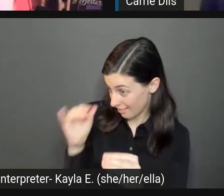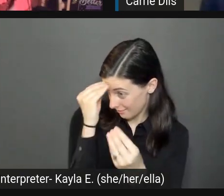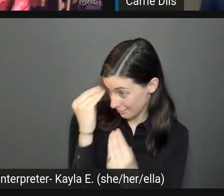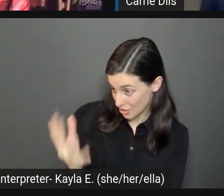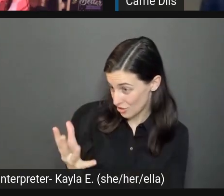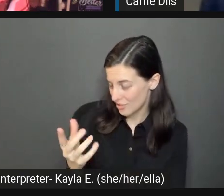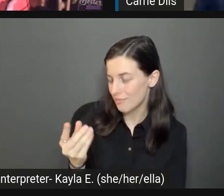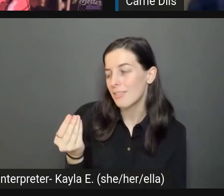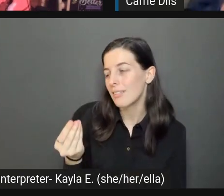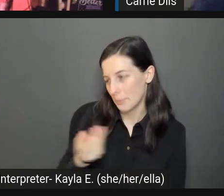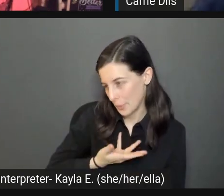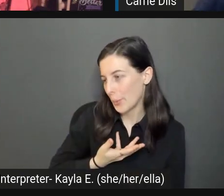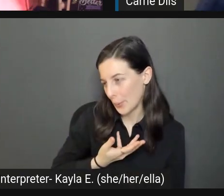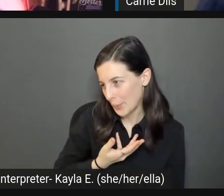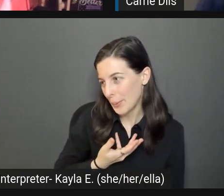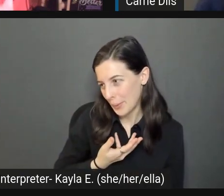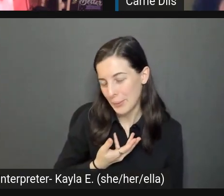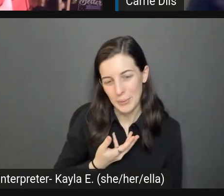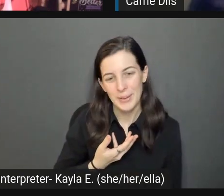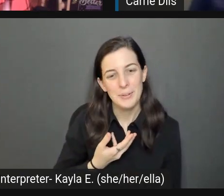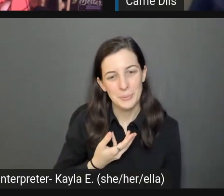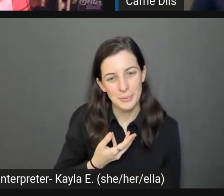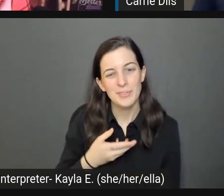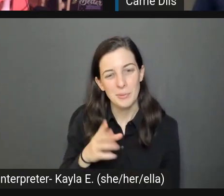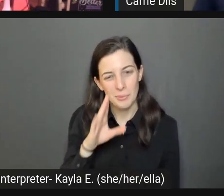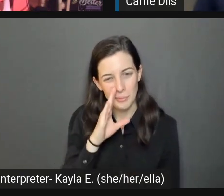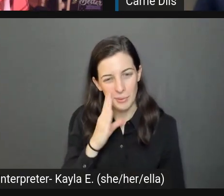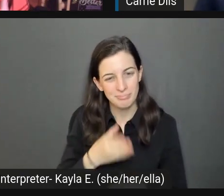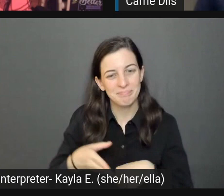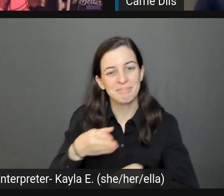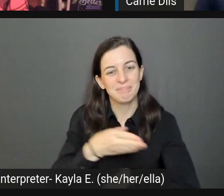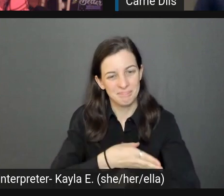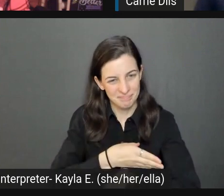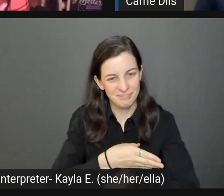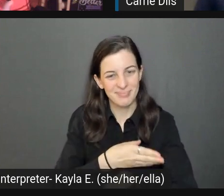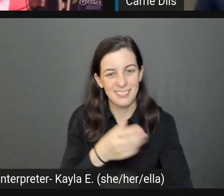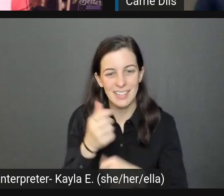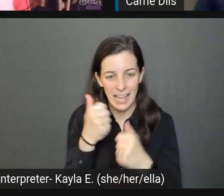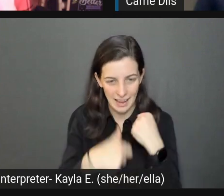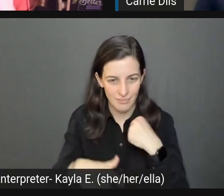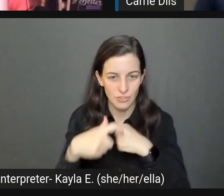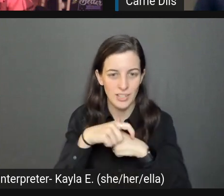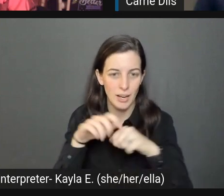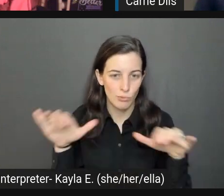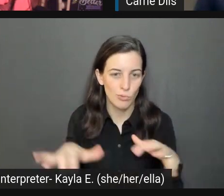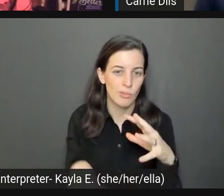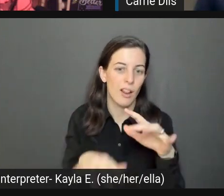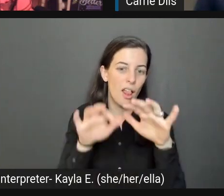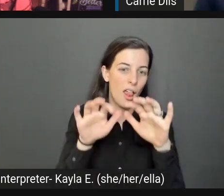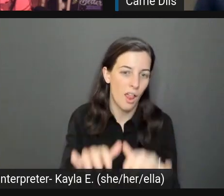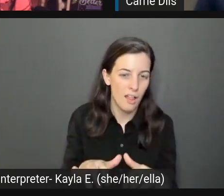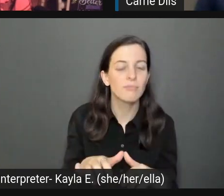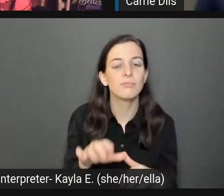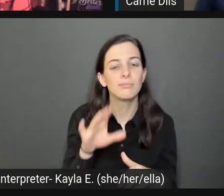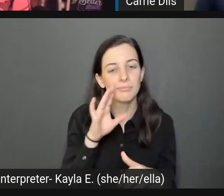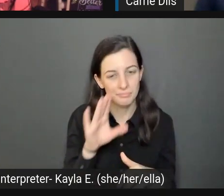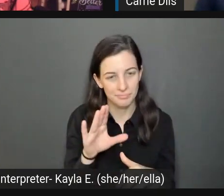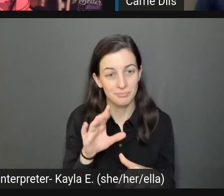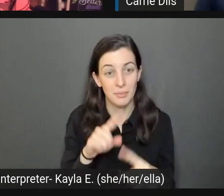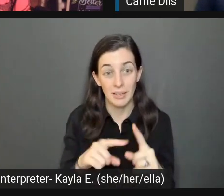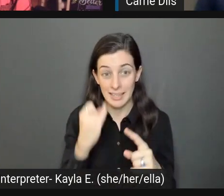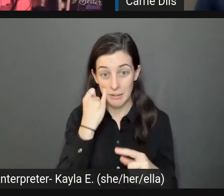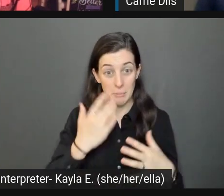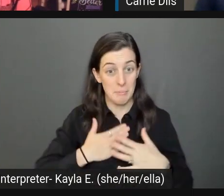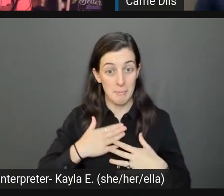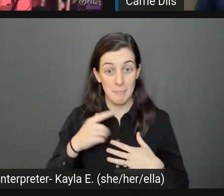It's just a problem. You will get better at alt text every single time you do it. But if you scroll back far enough on my Twitter, I don't